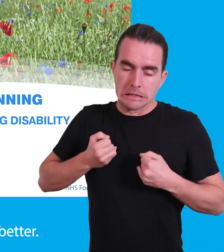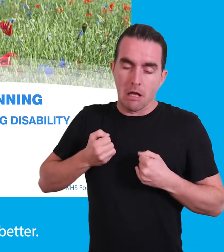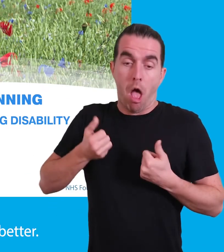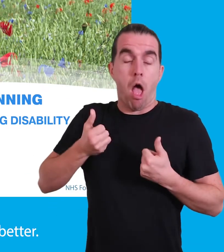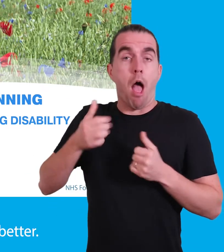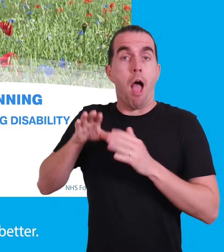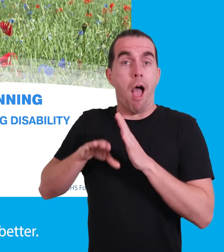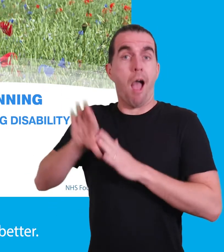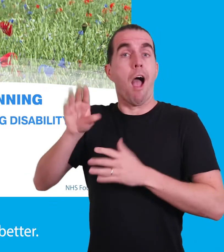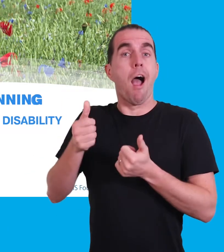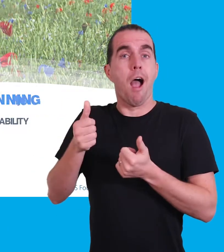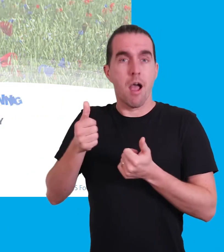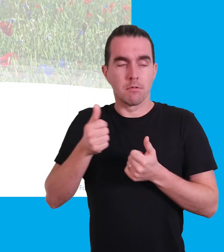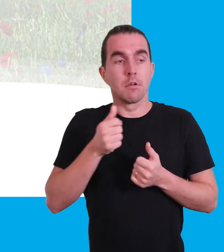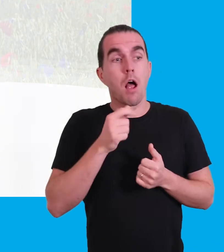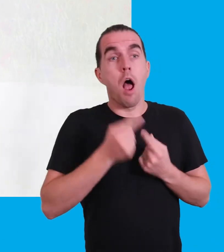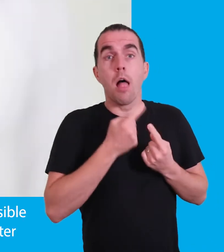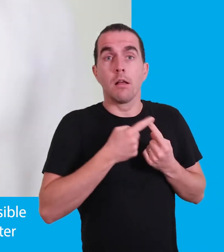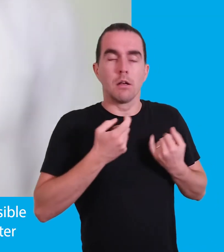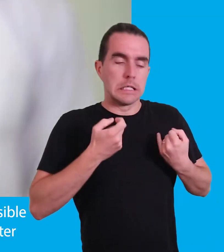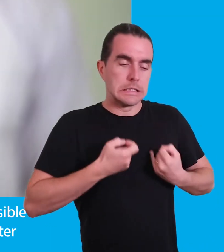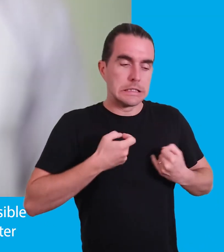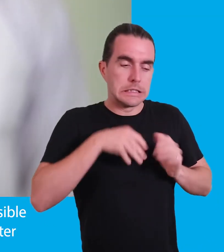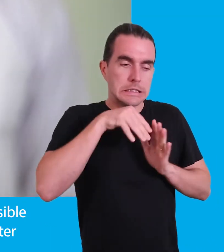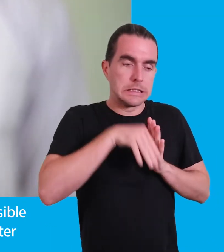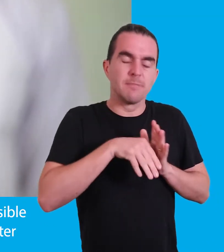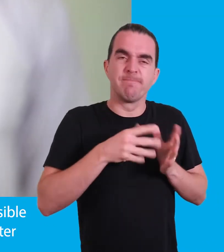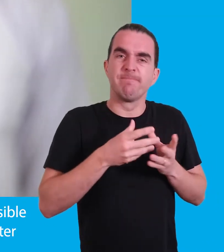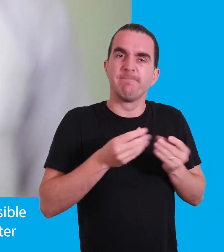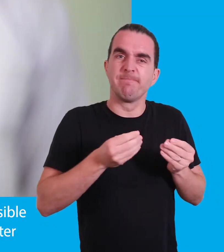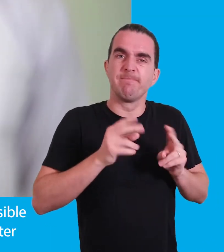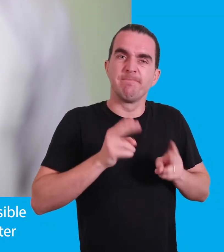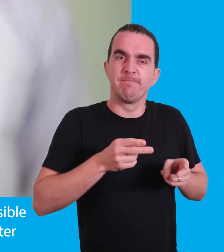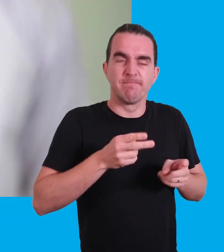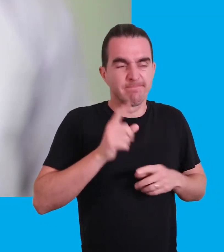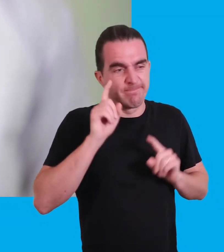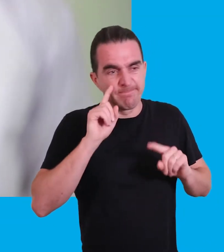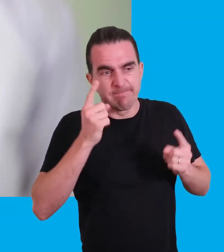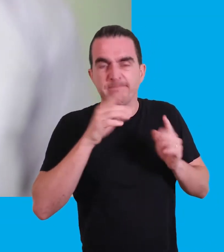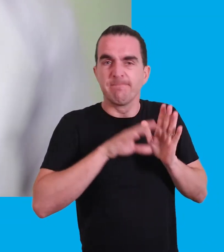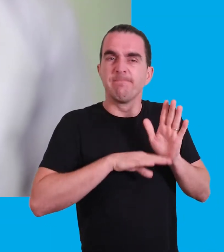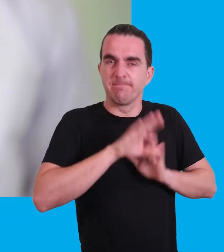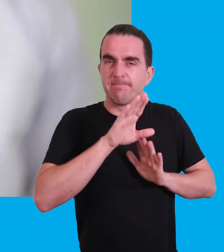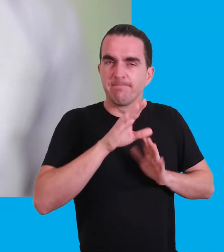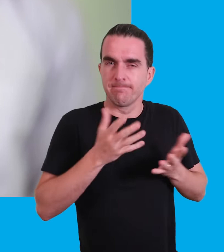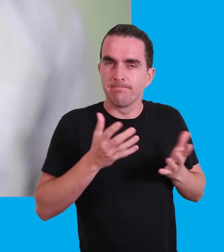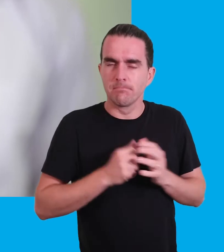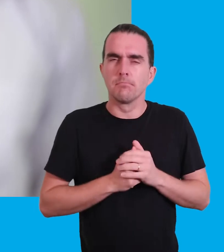unwell, they will get better. Sometimes it is not possible to make someone better and they may die.